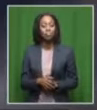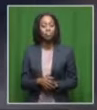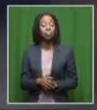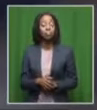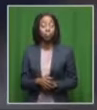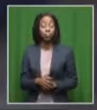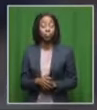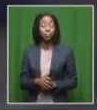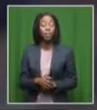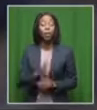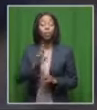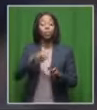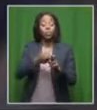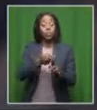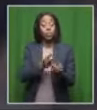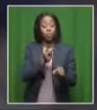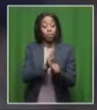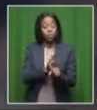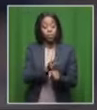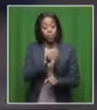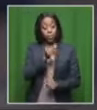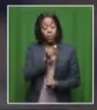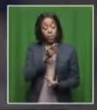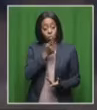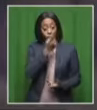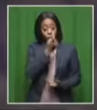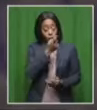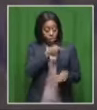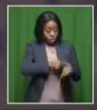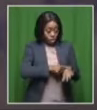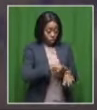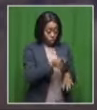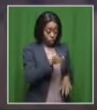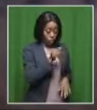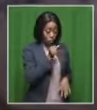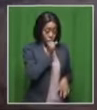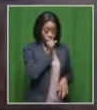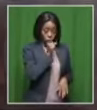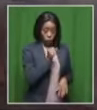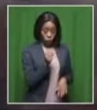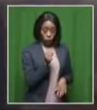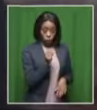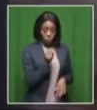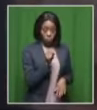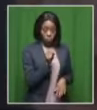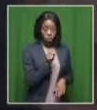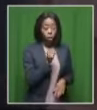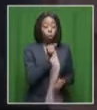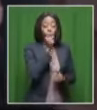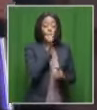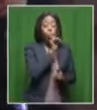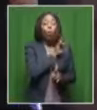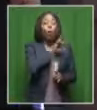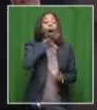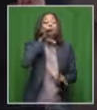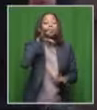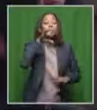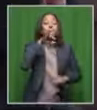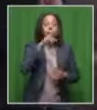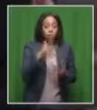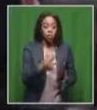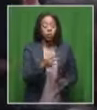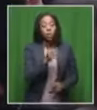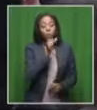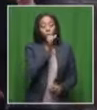Let's just repeat that. One session, this is according to the World Health Organization, one smoking session